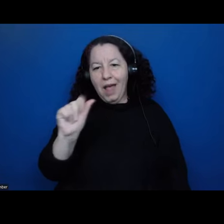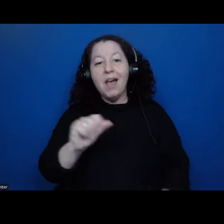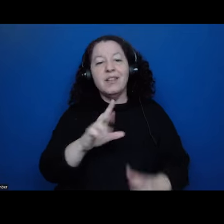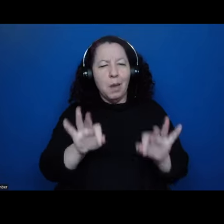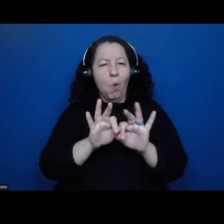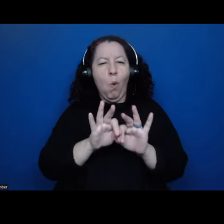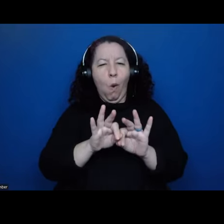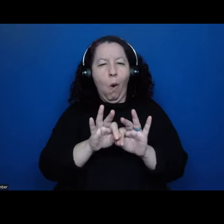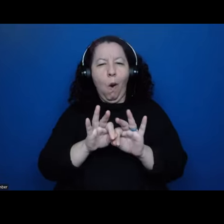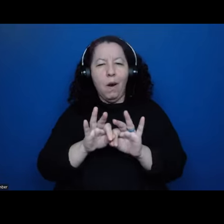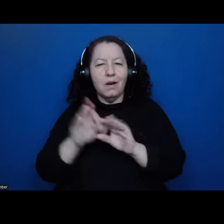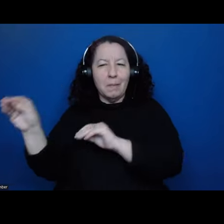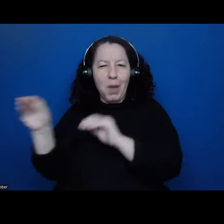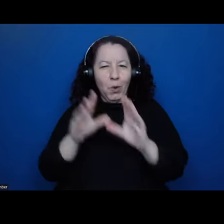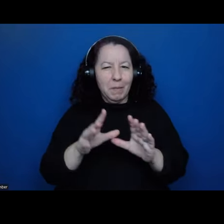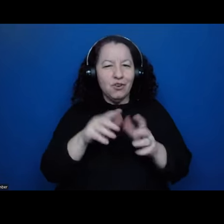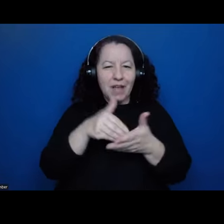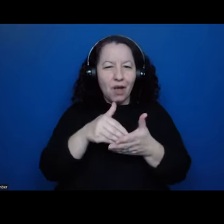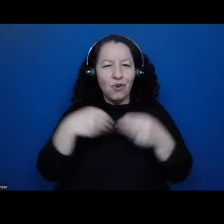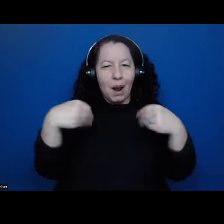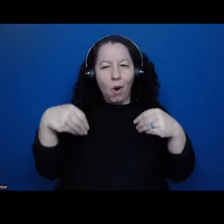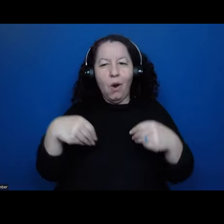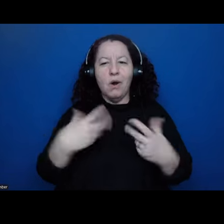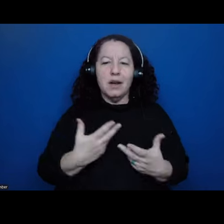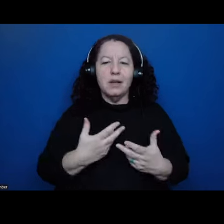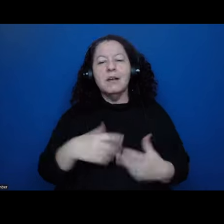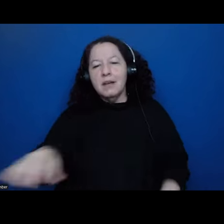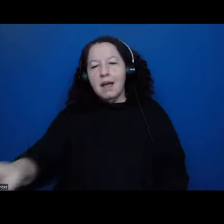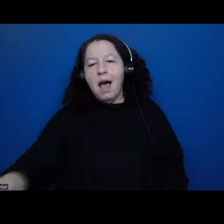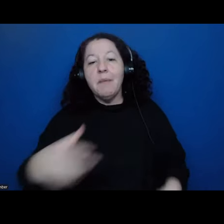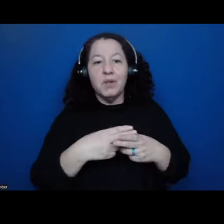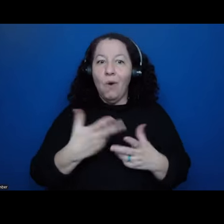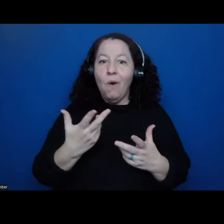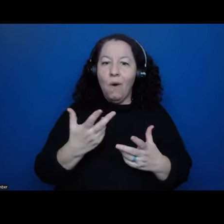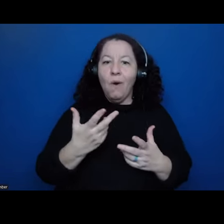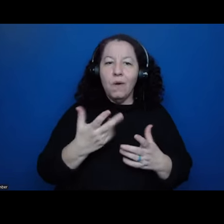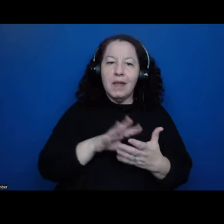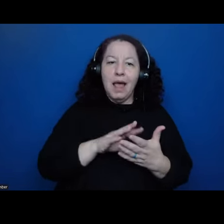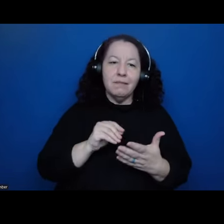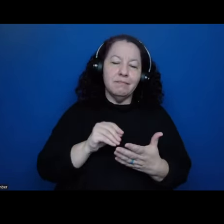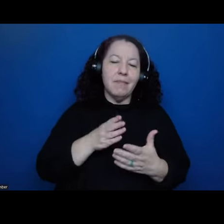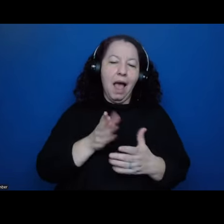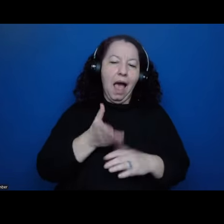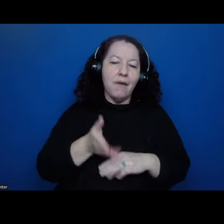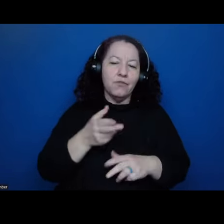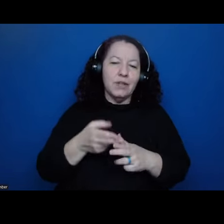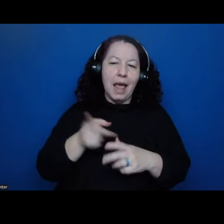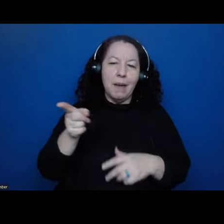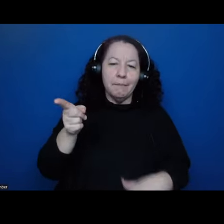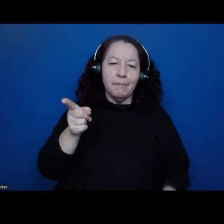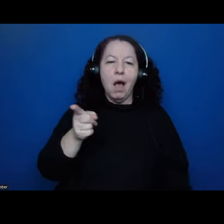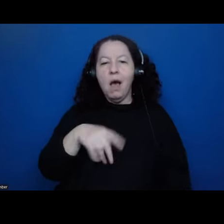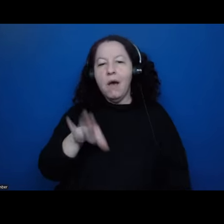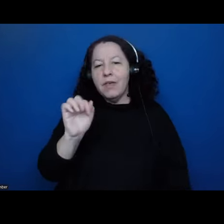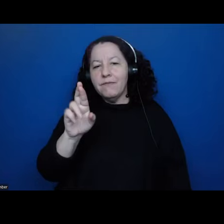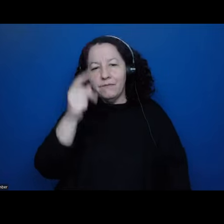center. Uh, it was a pilgrimage called to Quetzalcoatl, the feathered serpent, and also the routes that had eastward from there. So there, I showed the